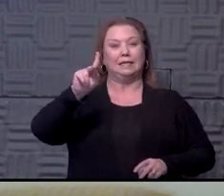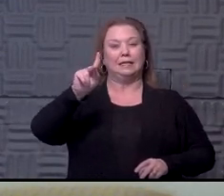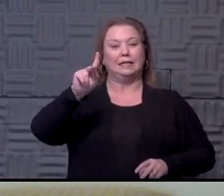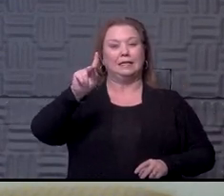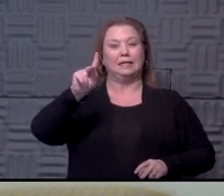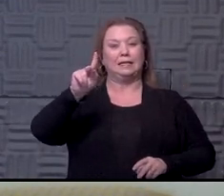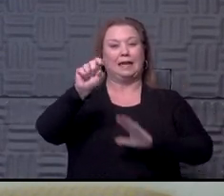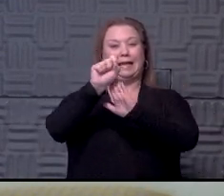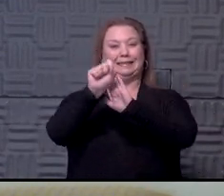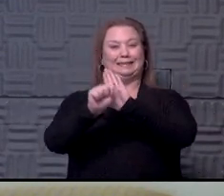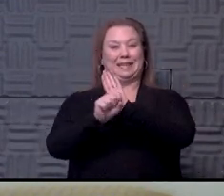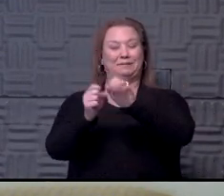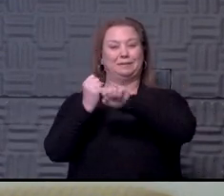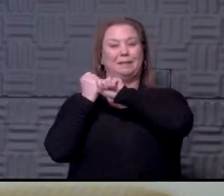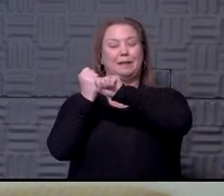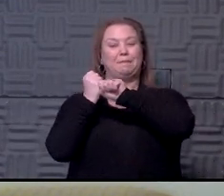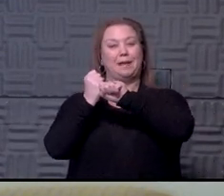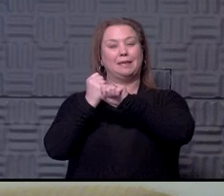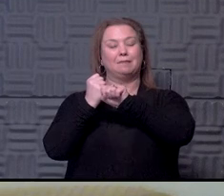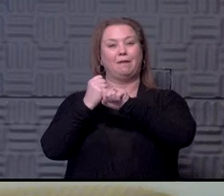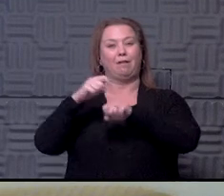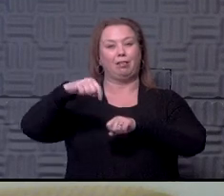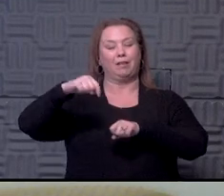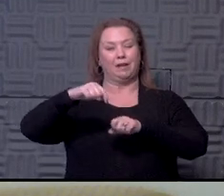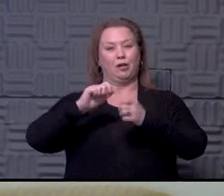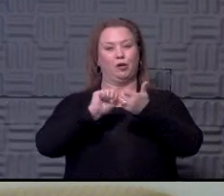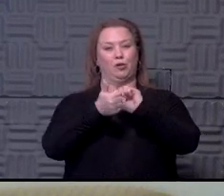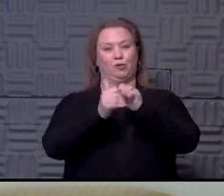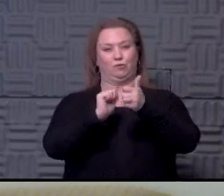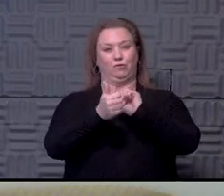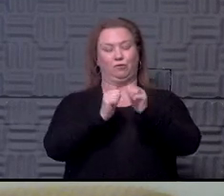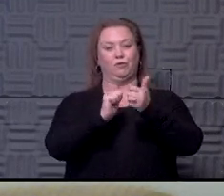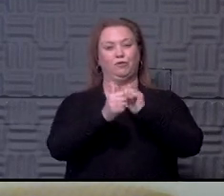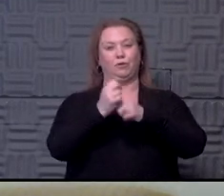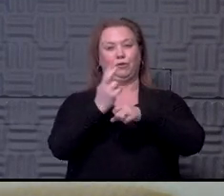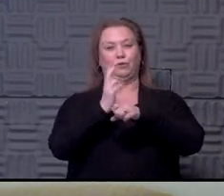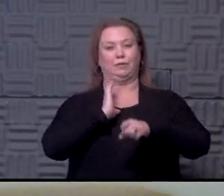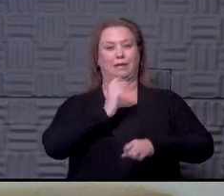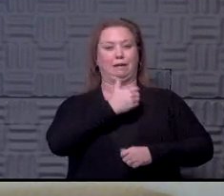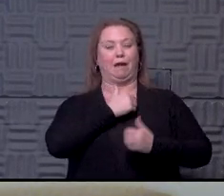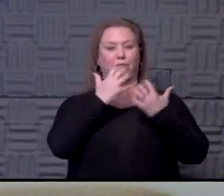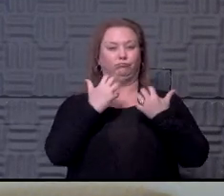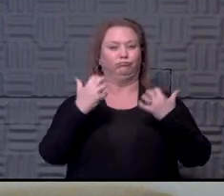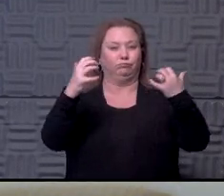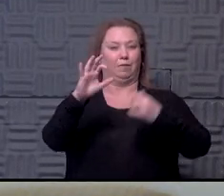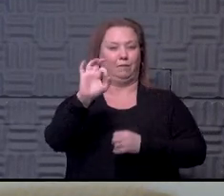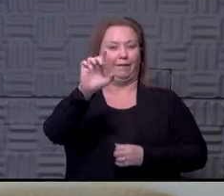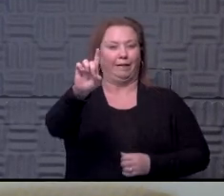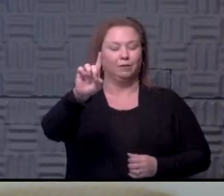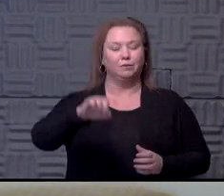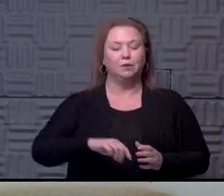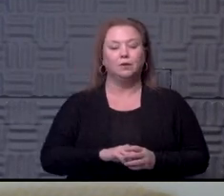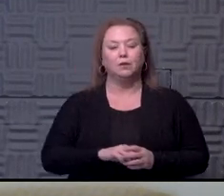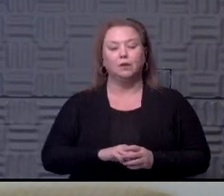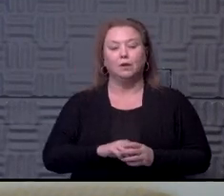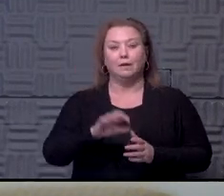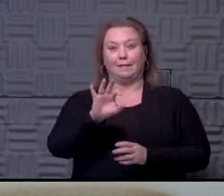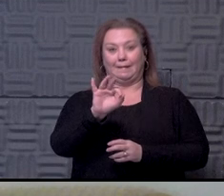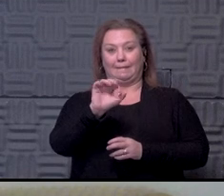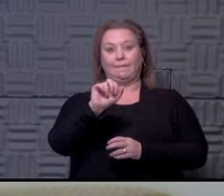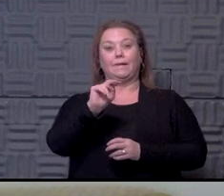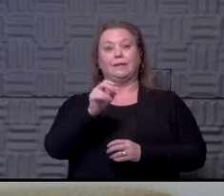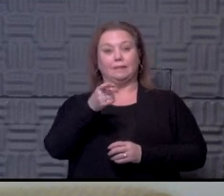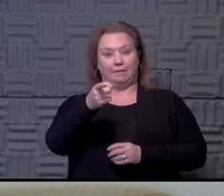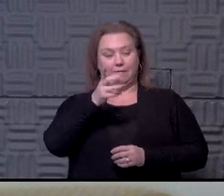playing baseball out here in a tournament at using our stadium and we have fans there.